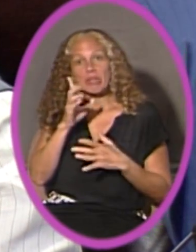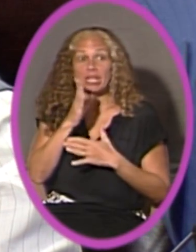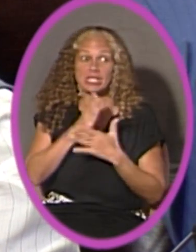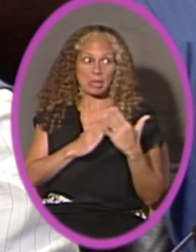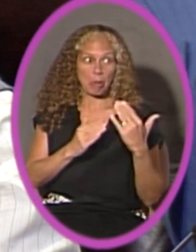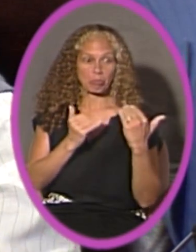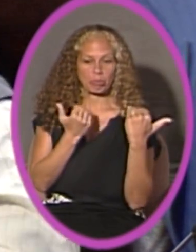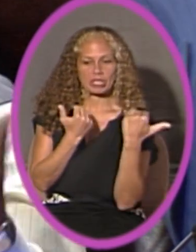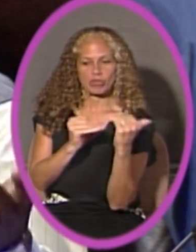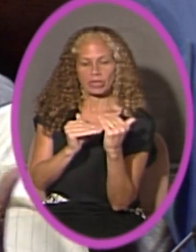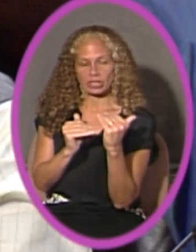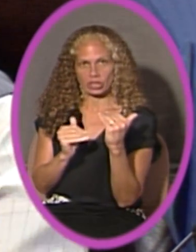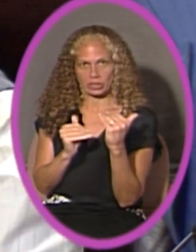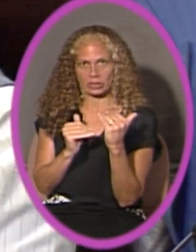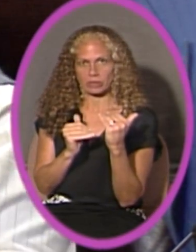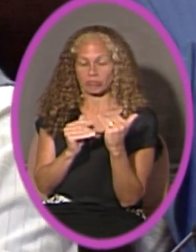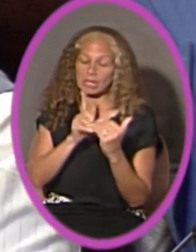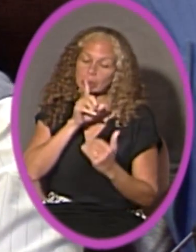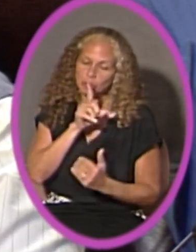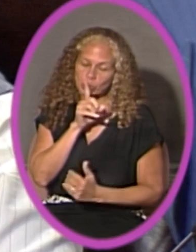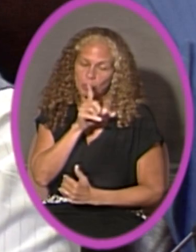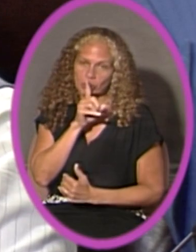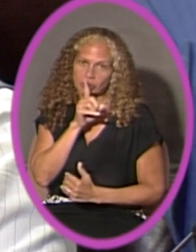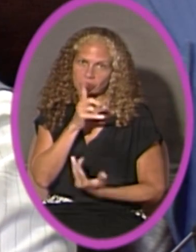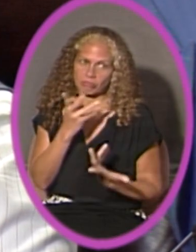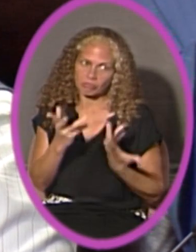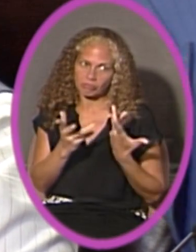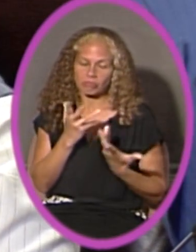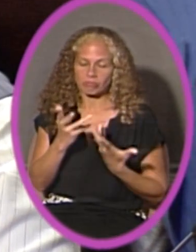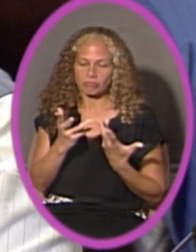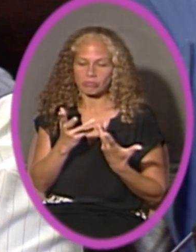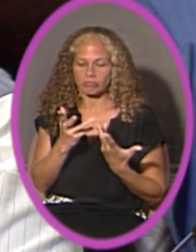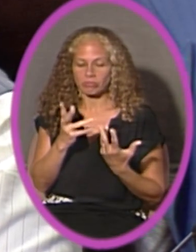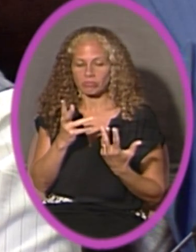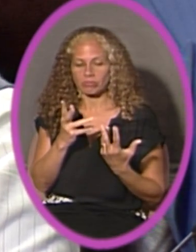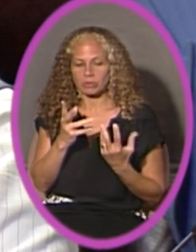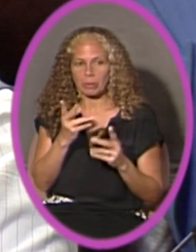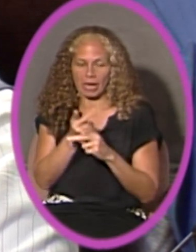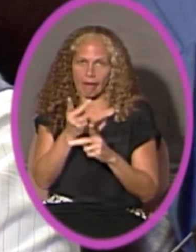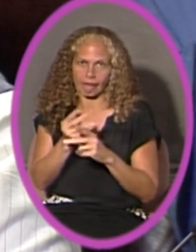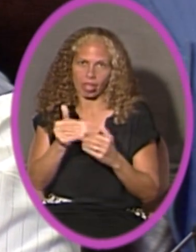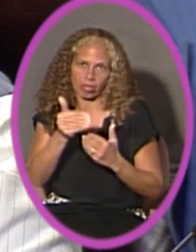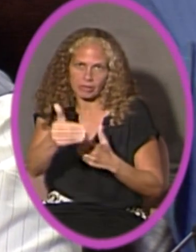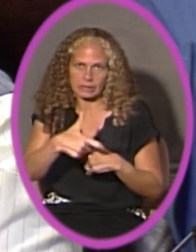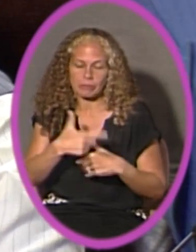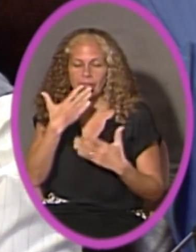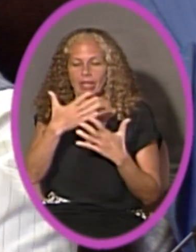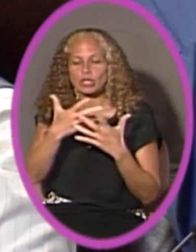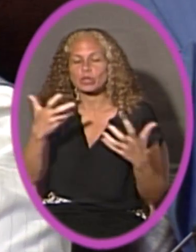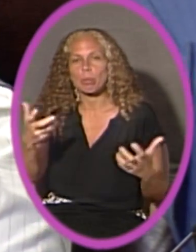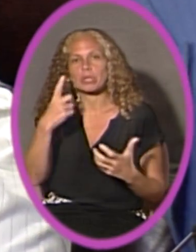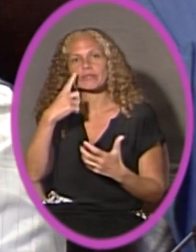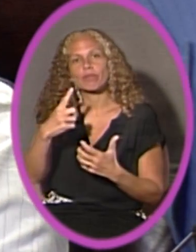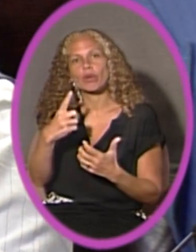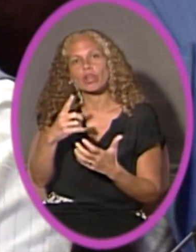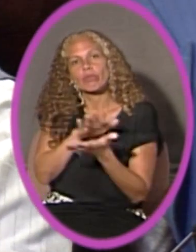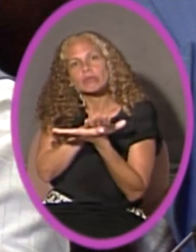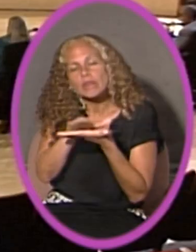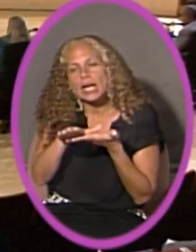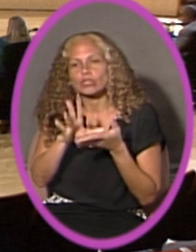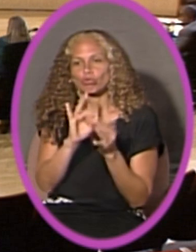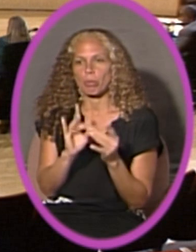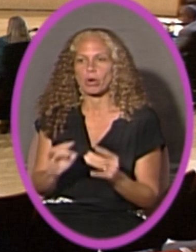restrictions that I'm sure you will look at it going forward. So, thank you so very much for the kind remarks.